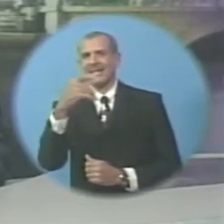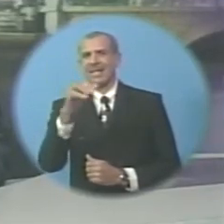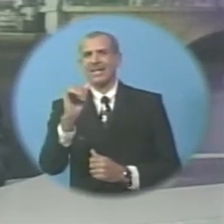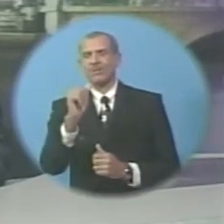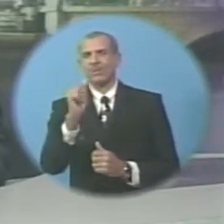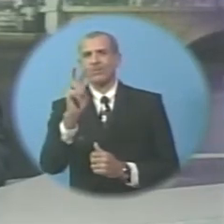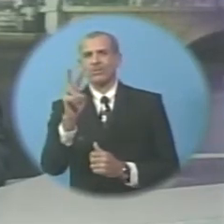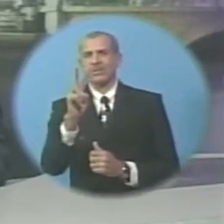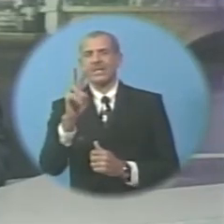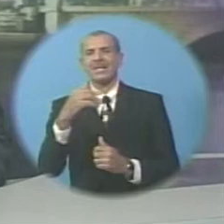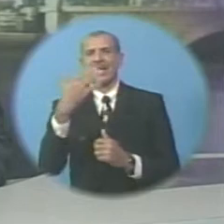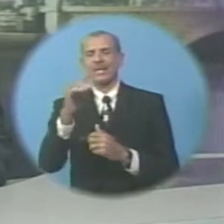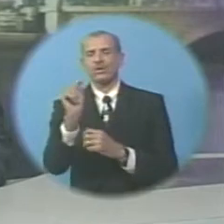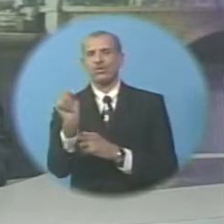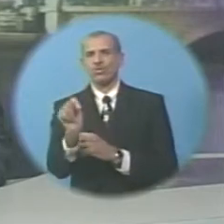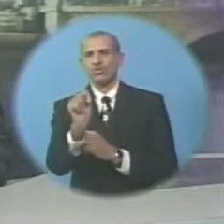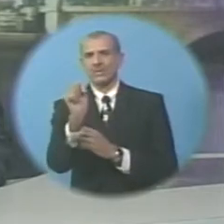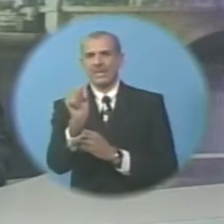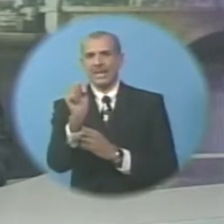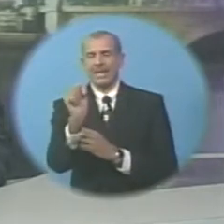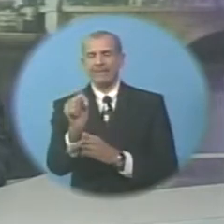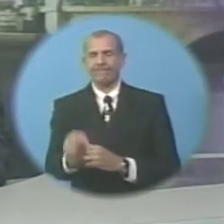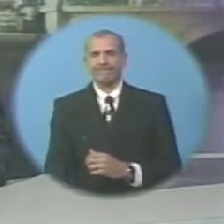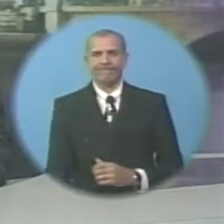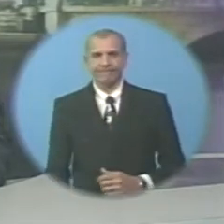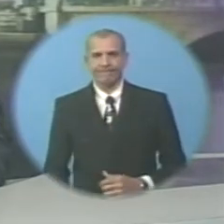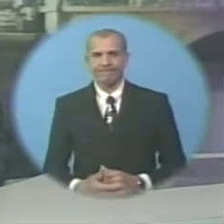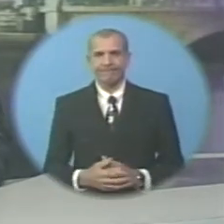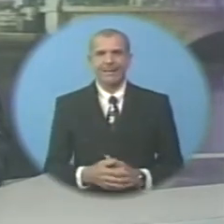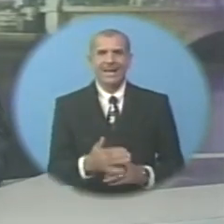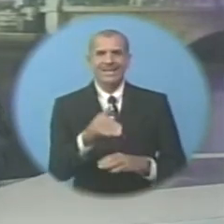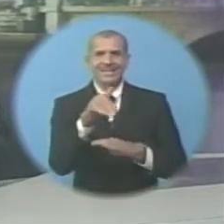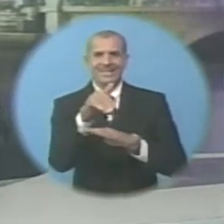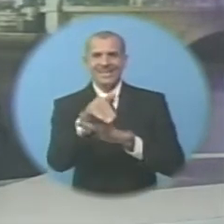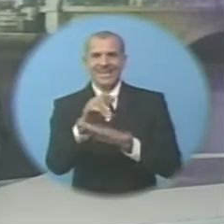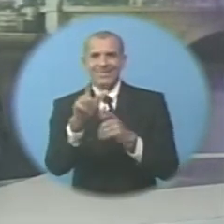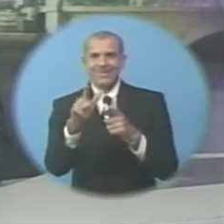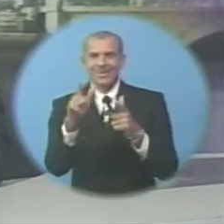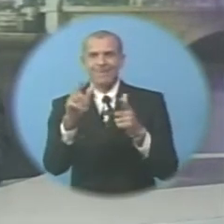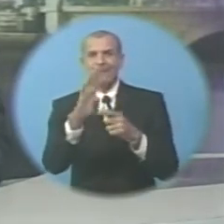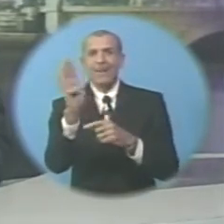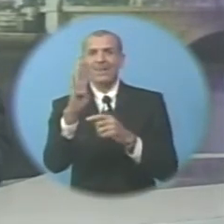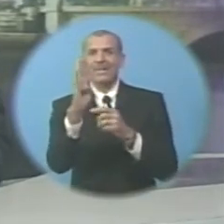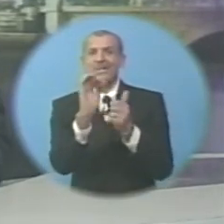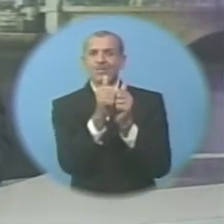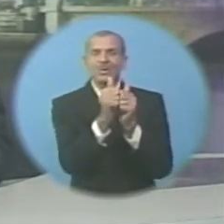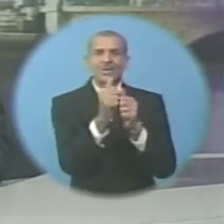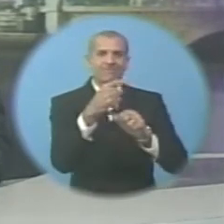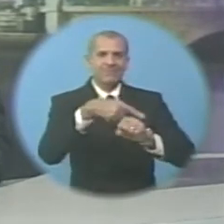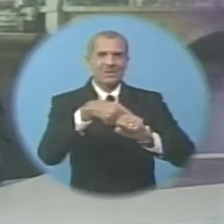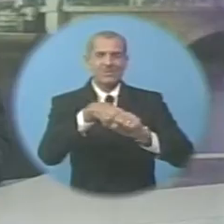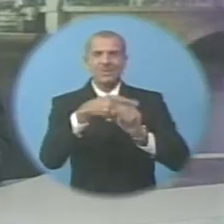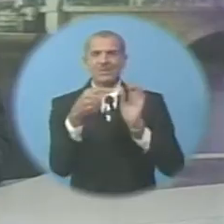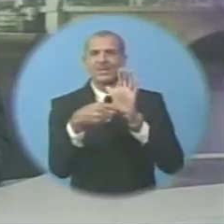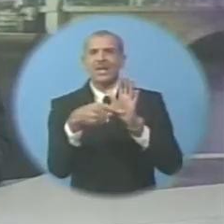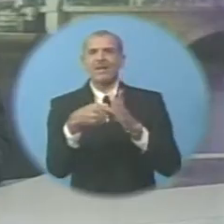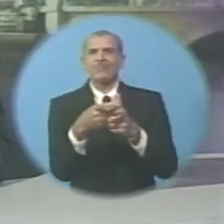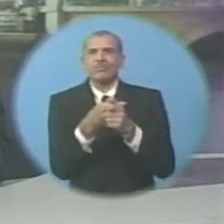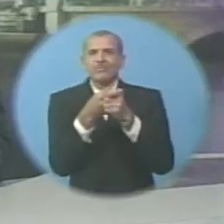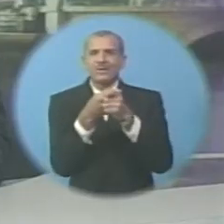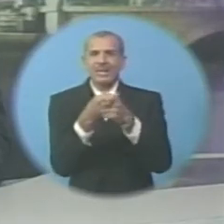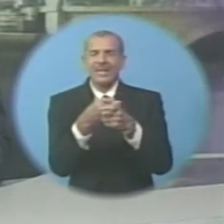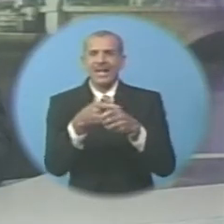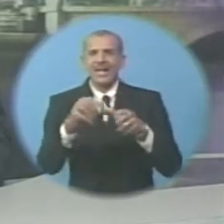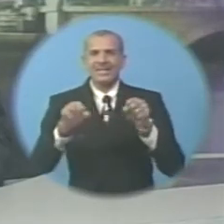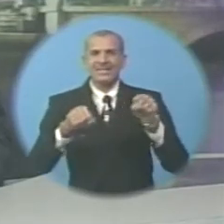Series Is Next Tuesday And Tonight's Great Bajan Sporting Moments We Feature Track And Field And